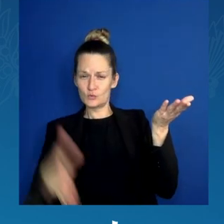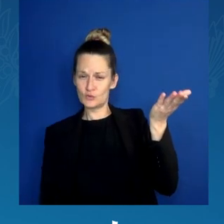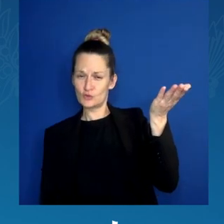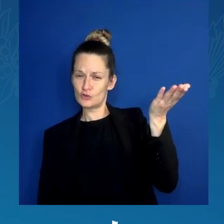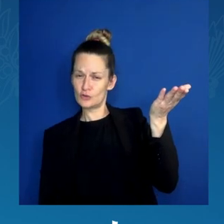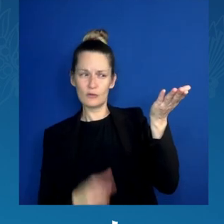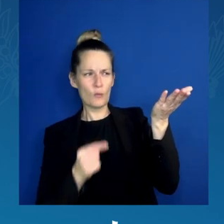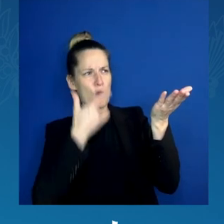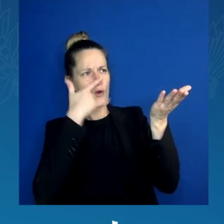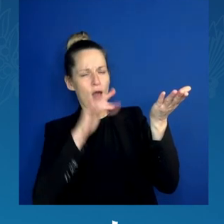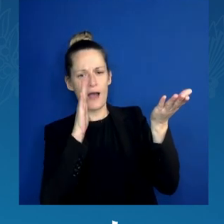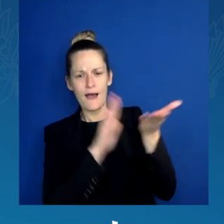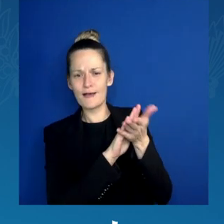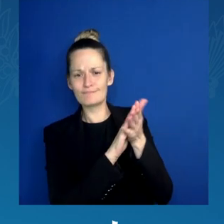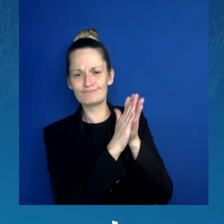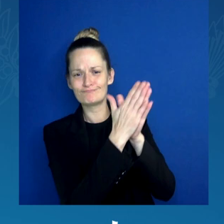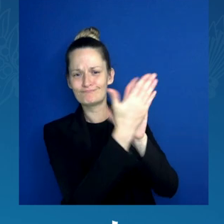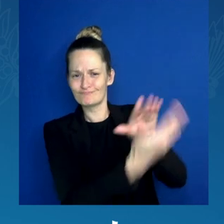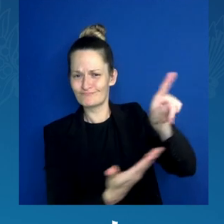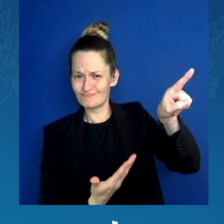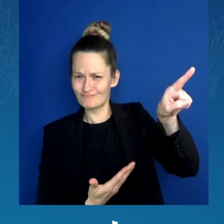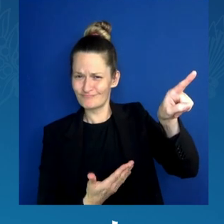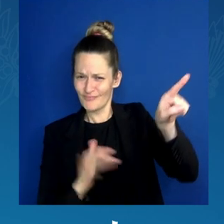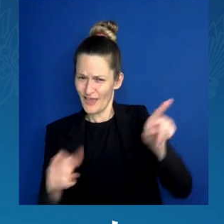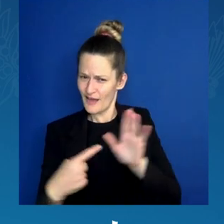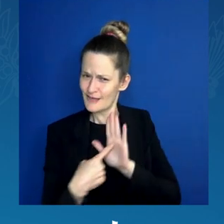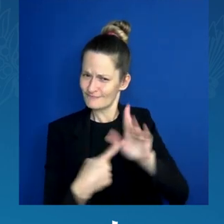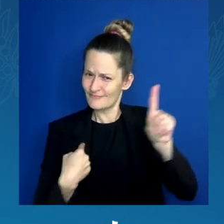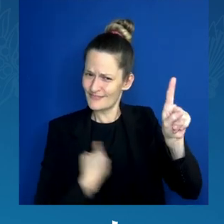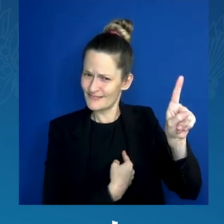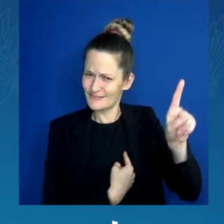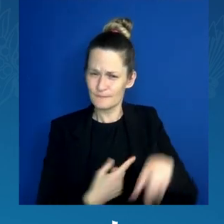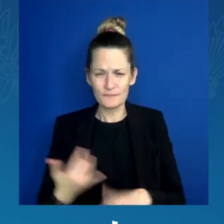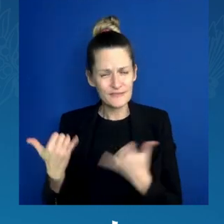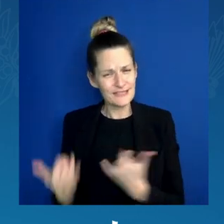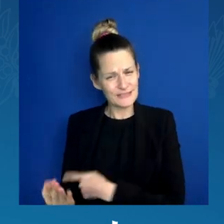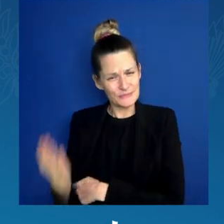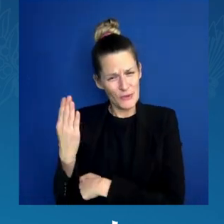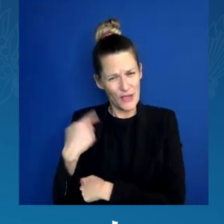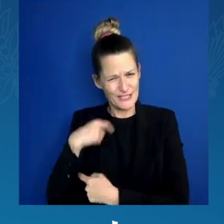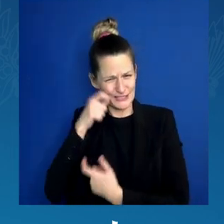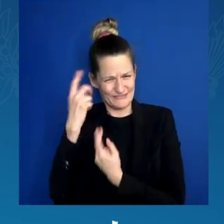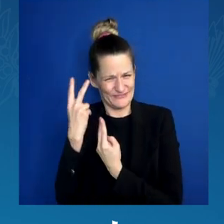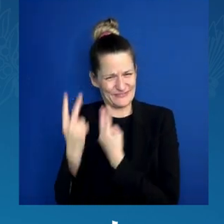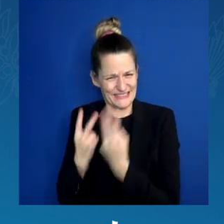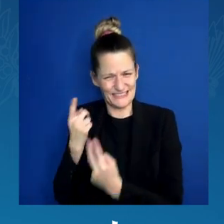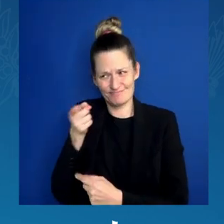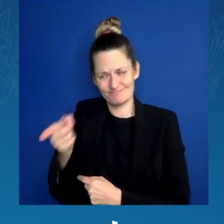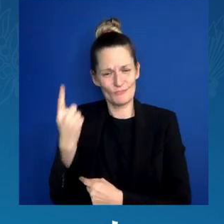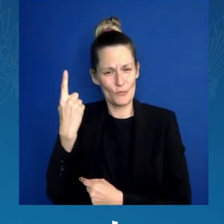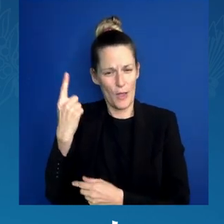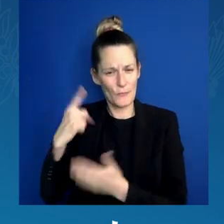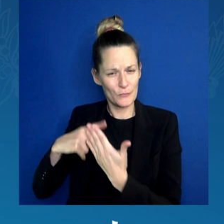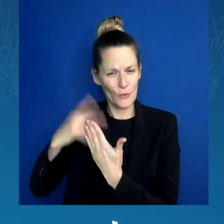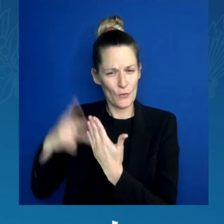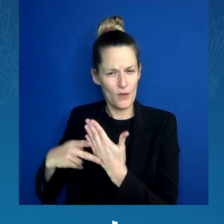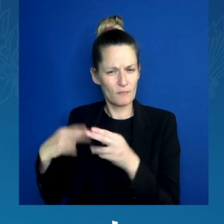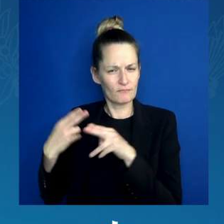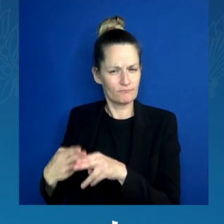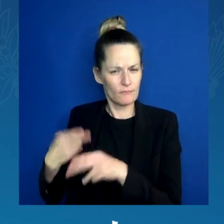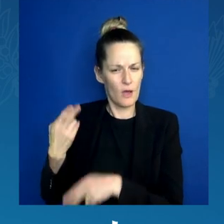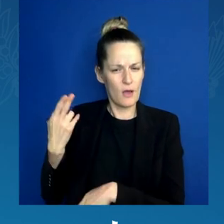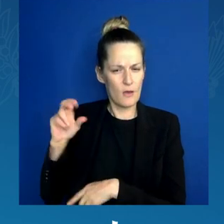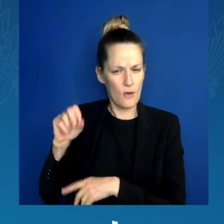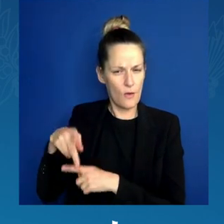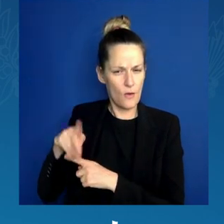— I was at Project Hope and talking with a bunch of folks there about an incredible training program that is happening to build up the